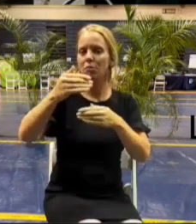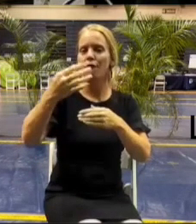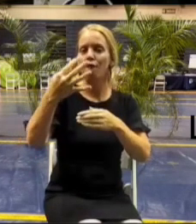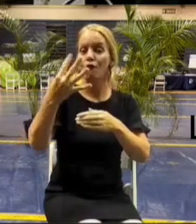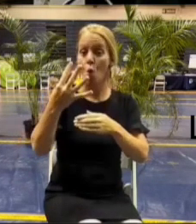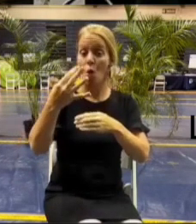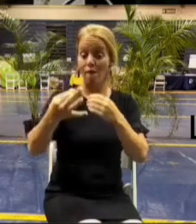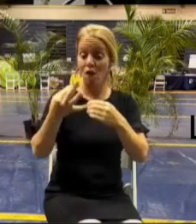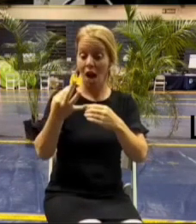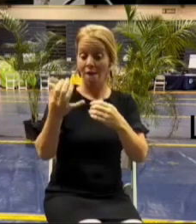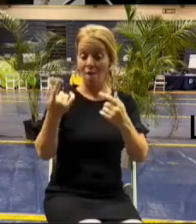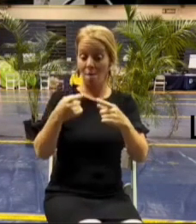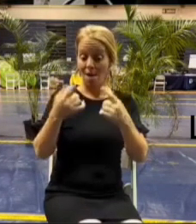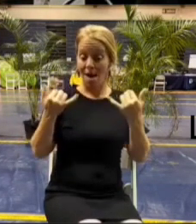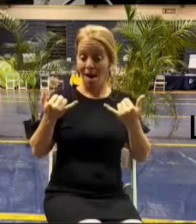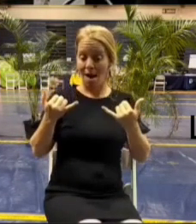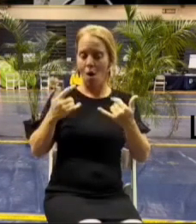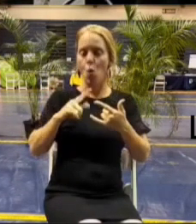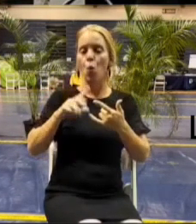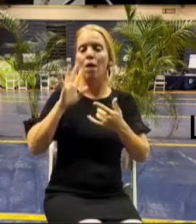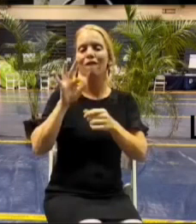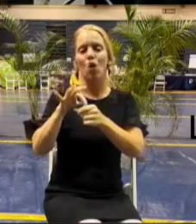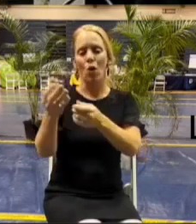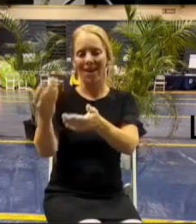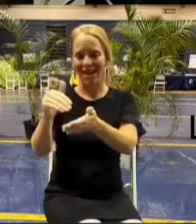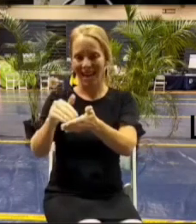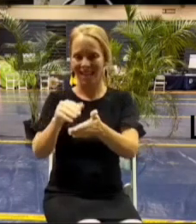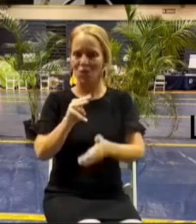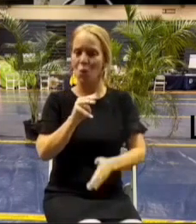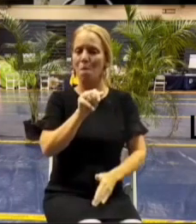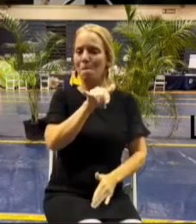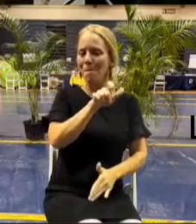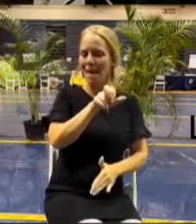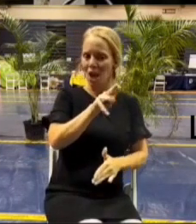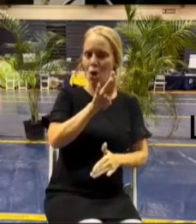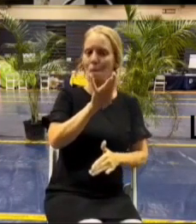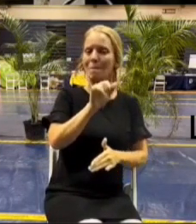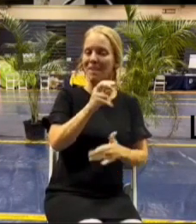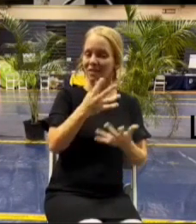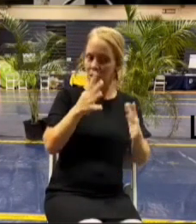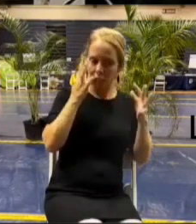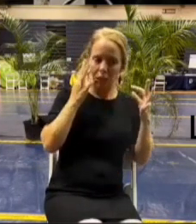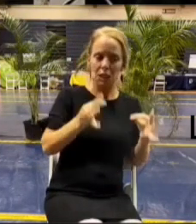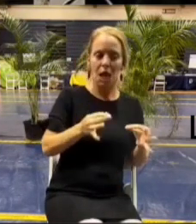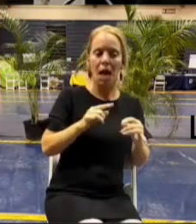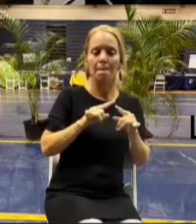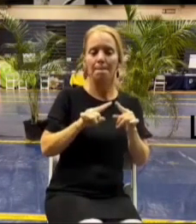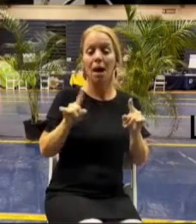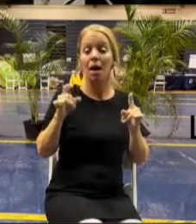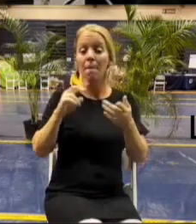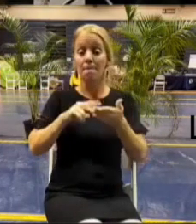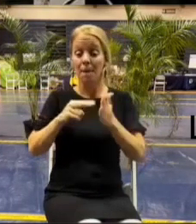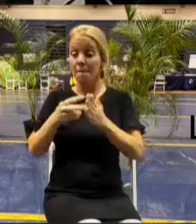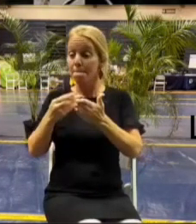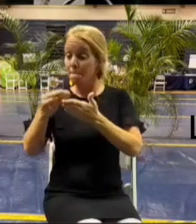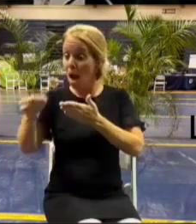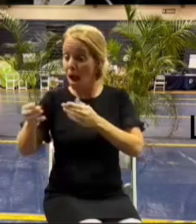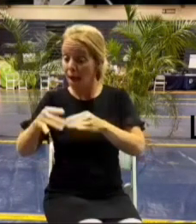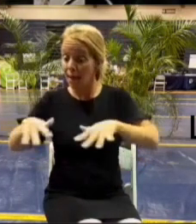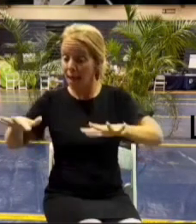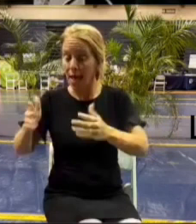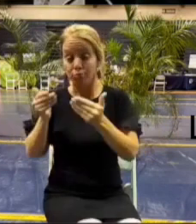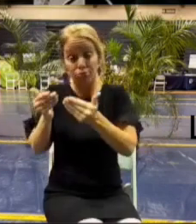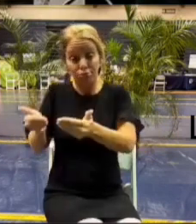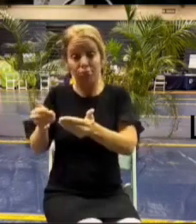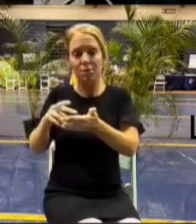required um mayor bison made the decision but to move forward with eminent domain he needs council approval